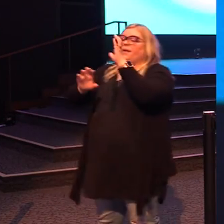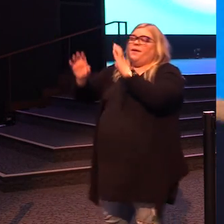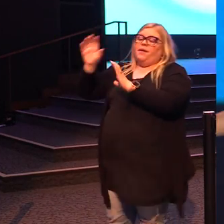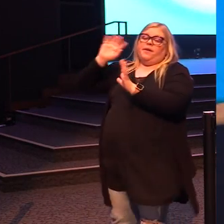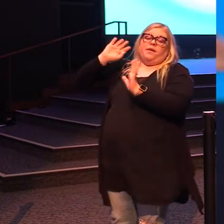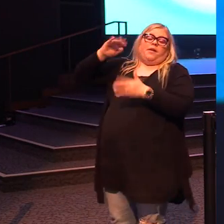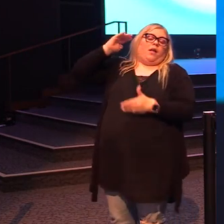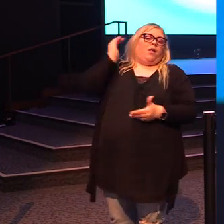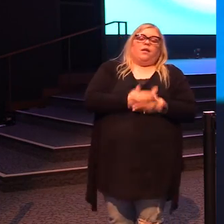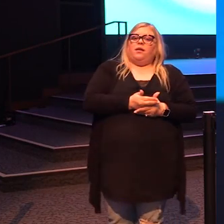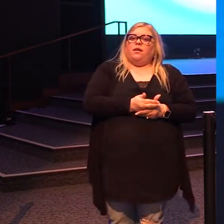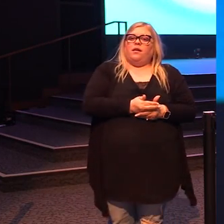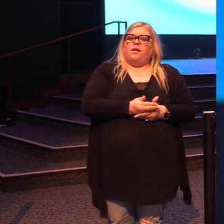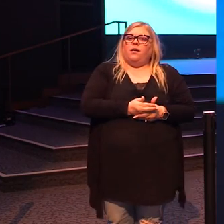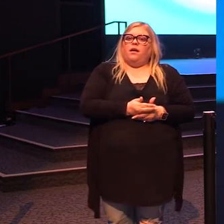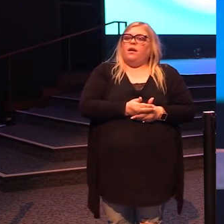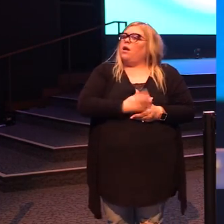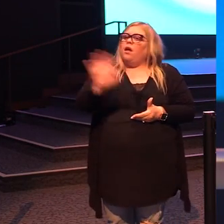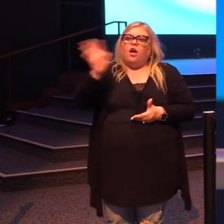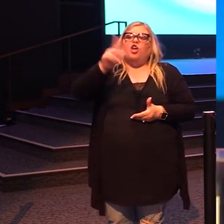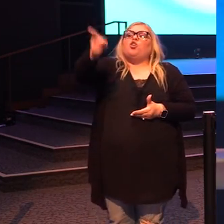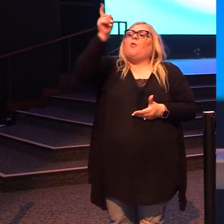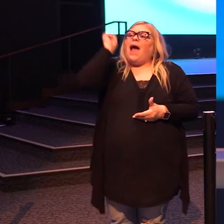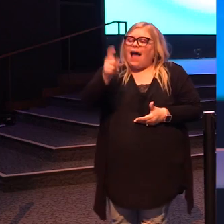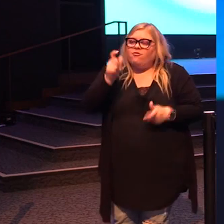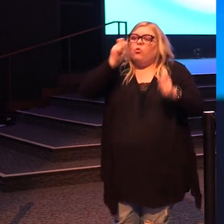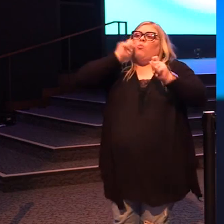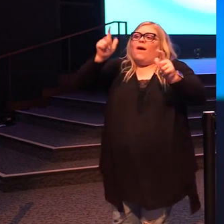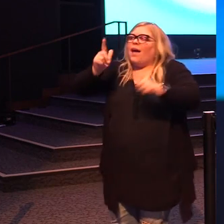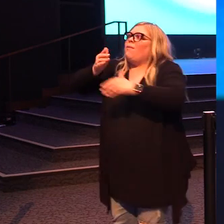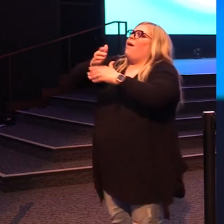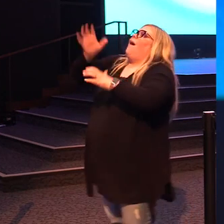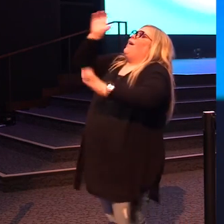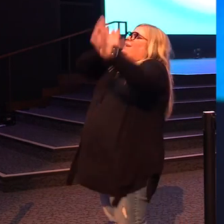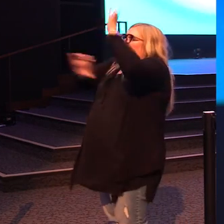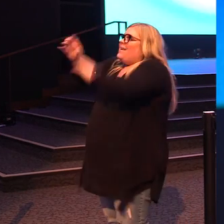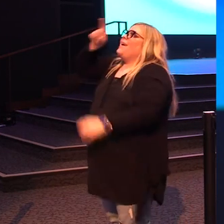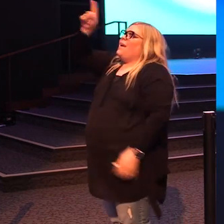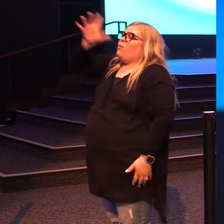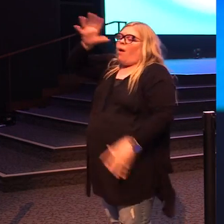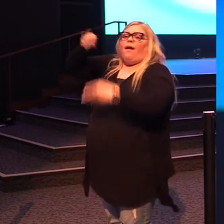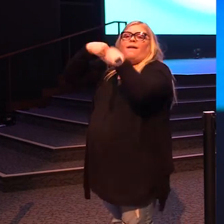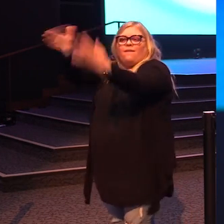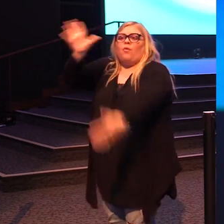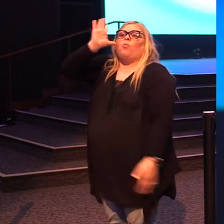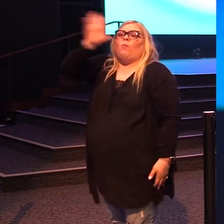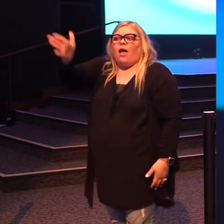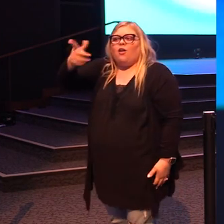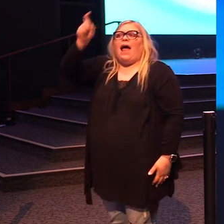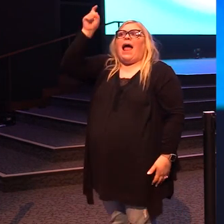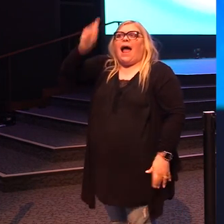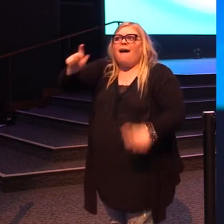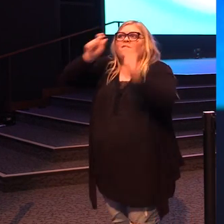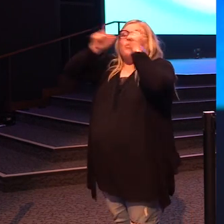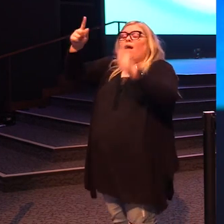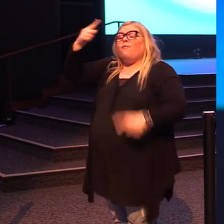And if you seek, you will find. And there's some things you just need to wake up for your future.